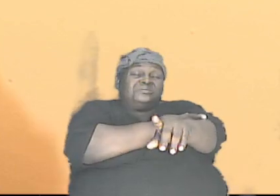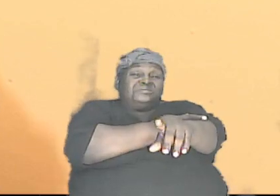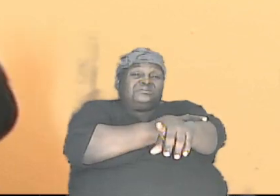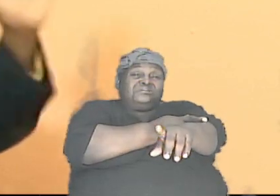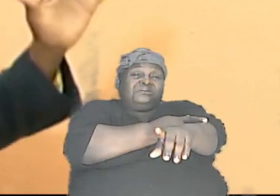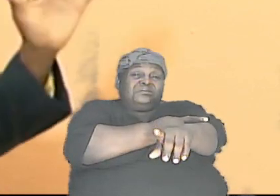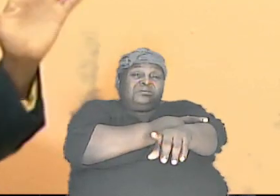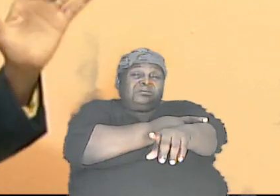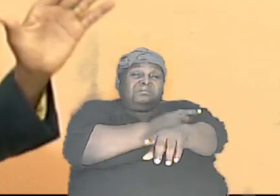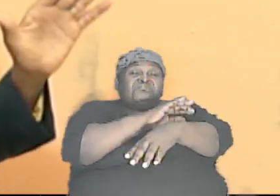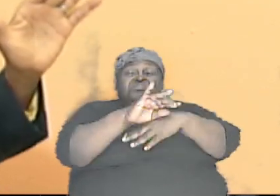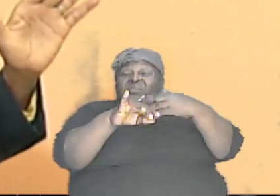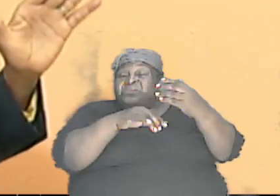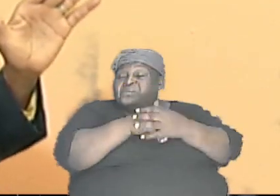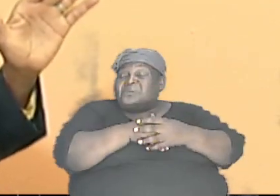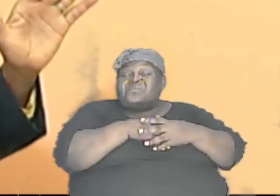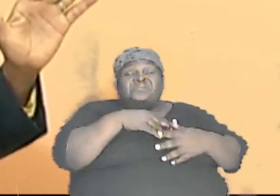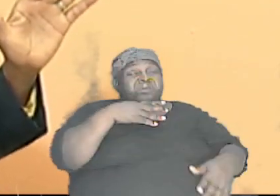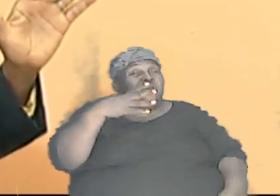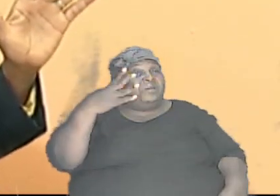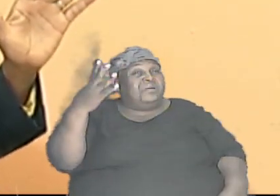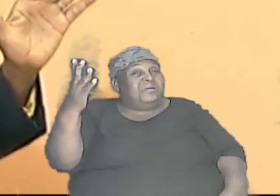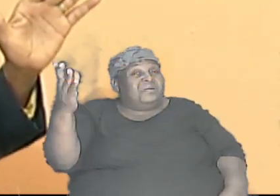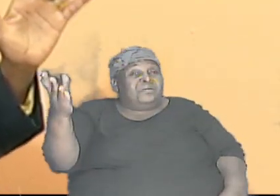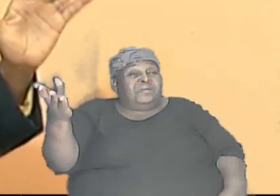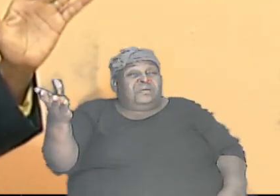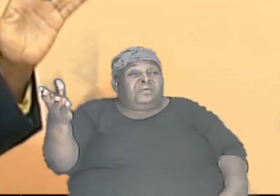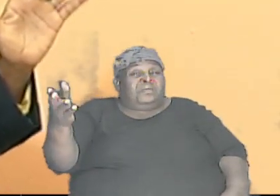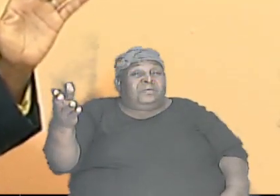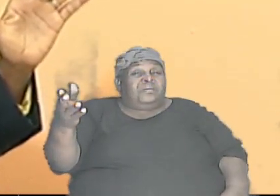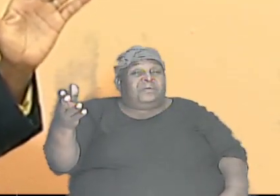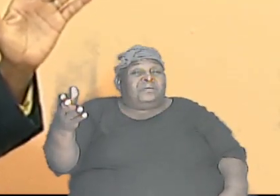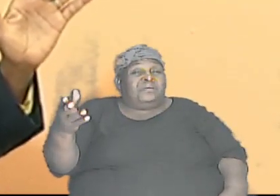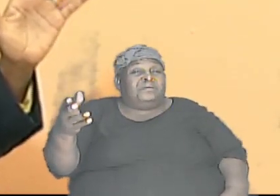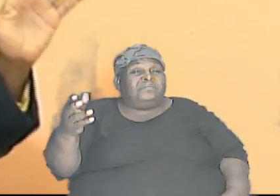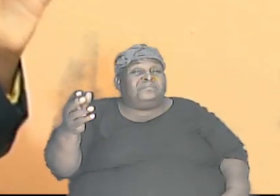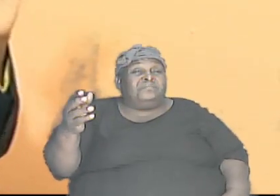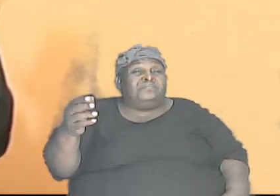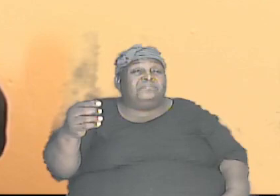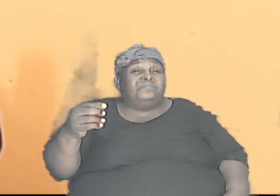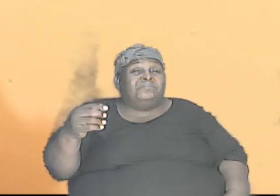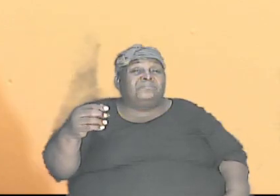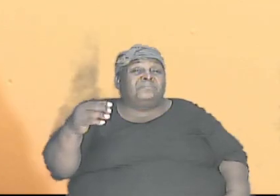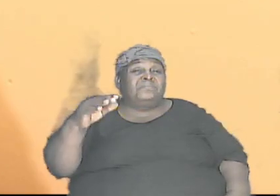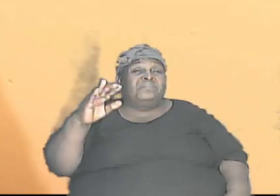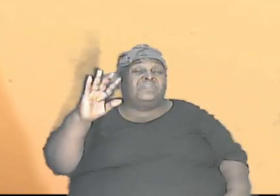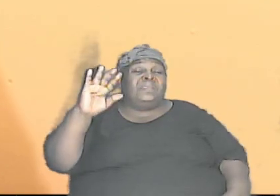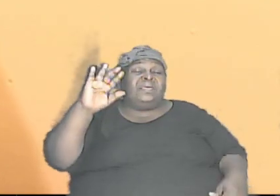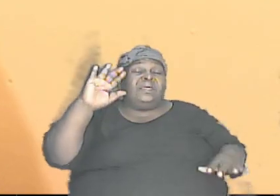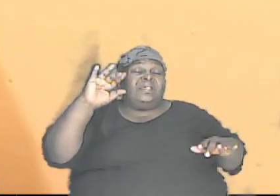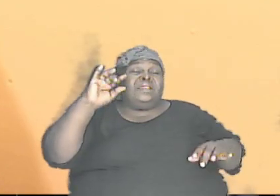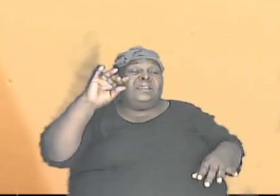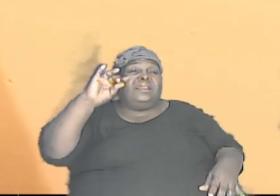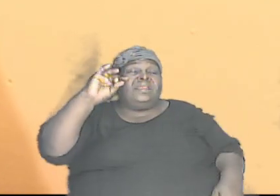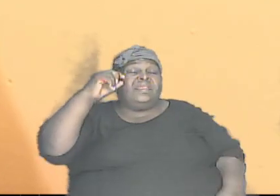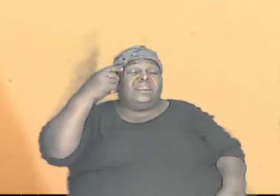All the others were light skinned.